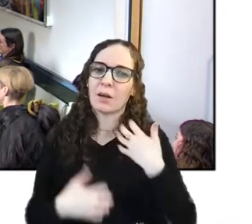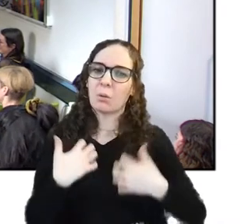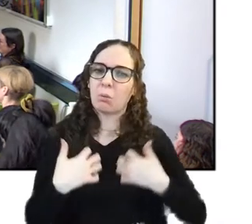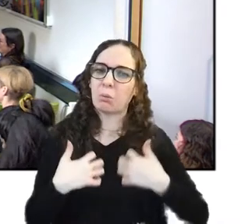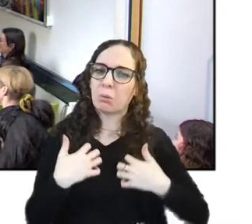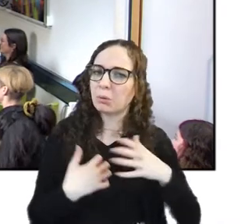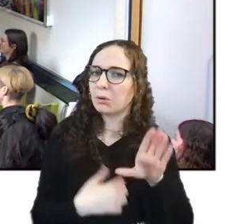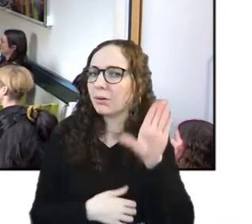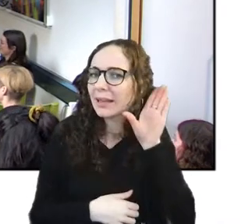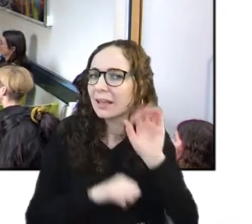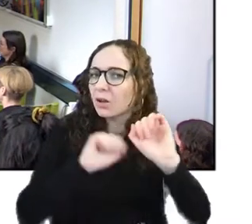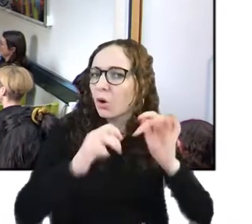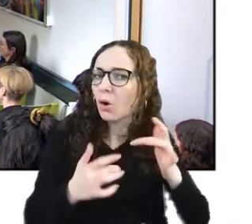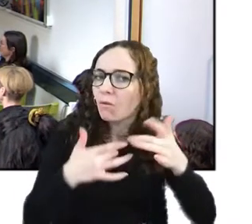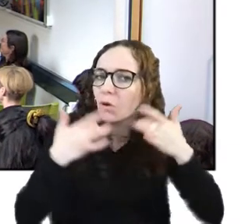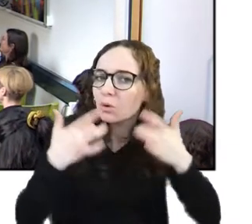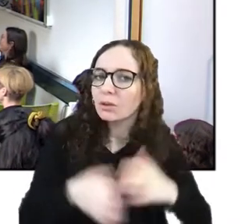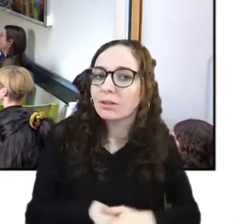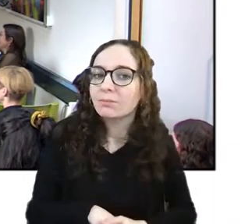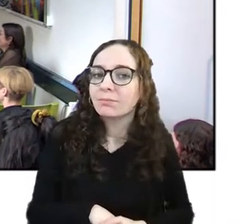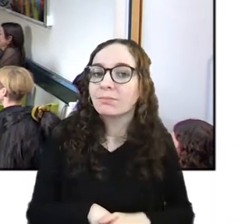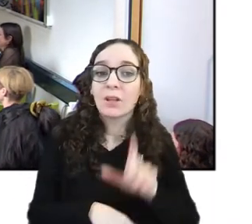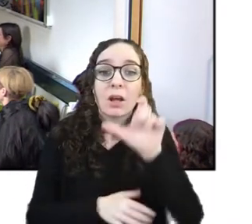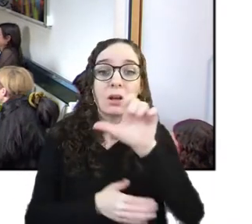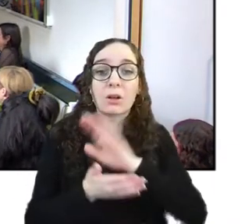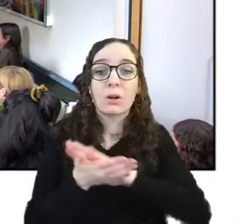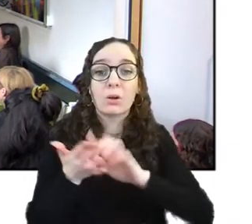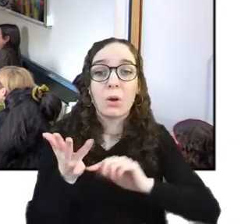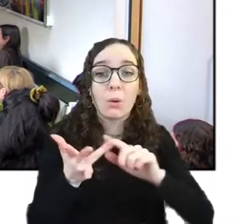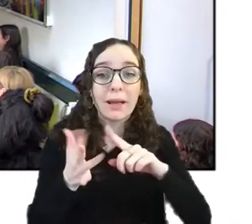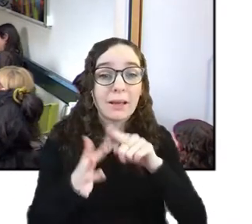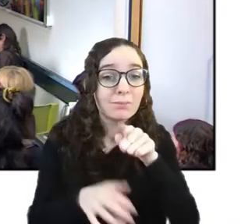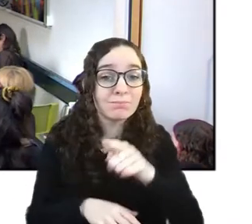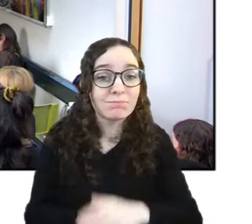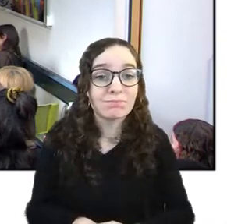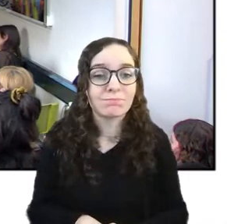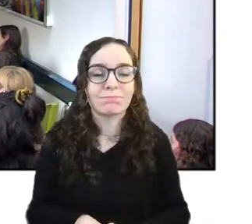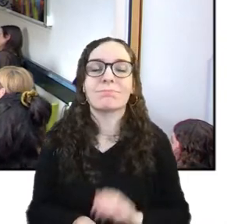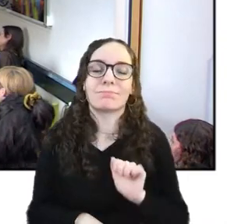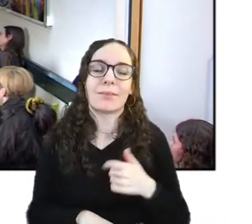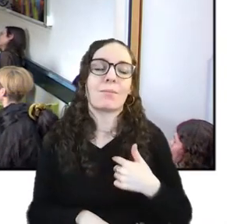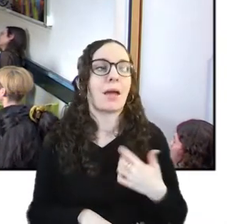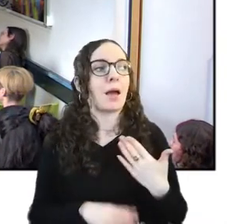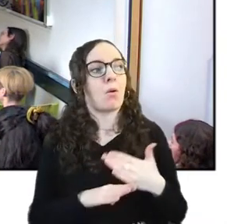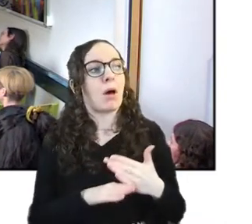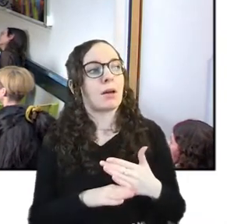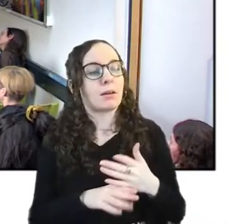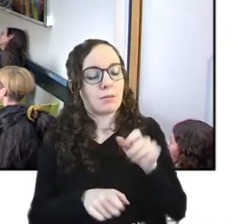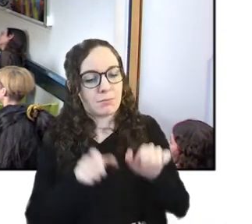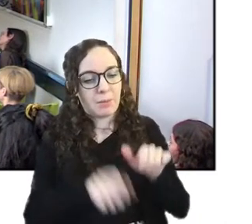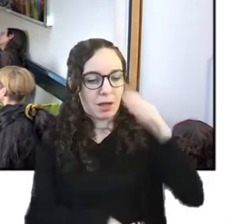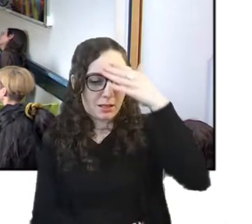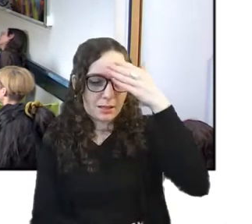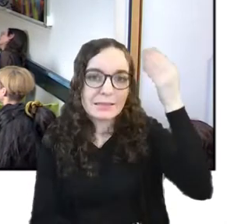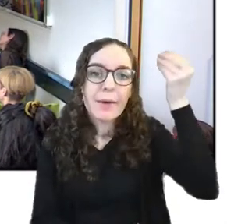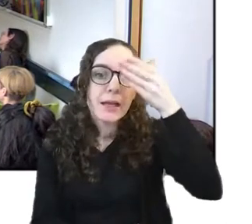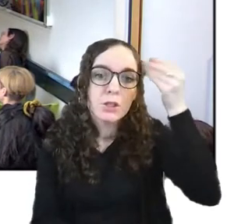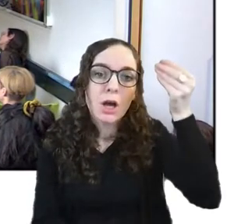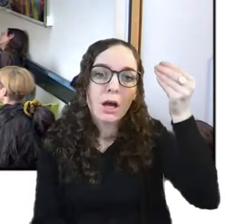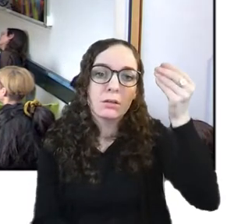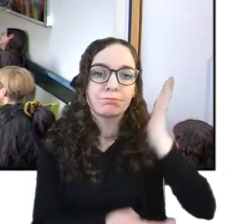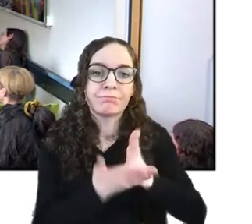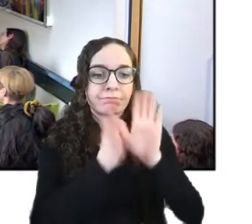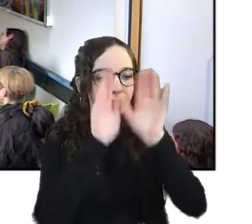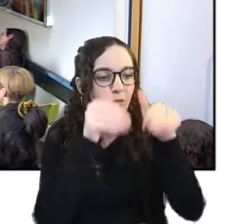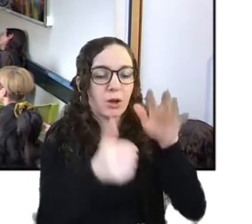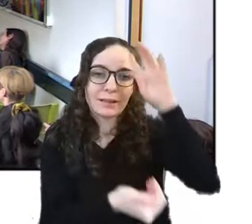oh yeah um so with my work with people living with dementia around like memory so like um if you want to